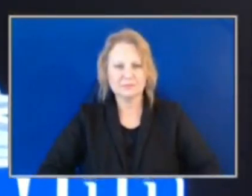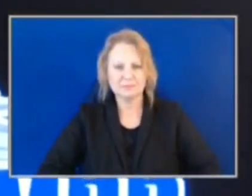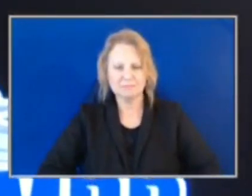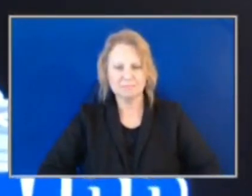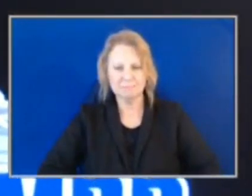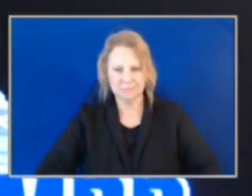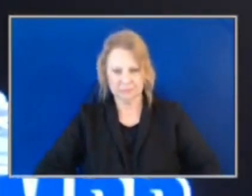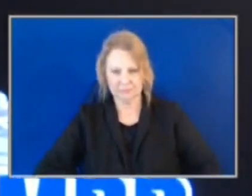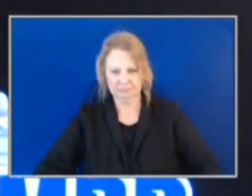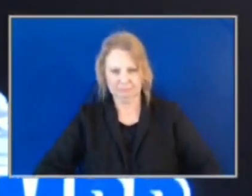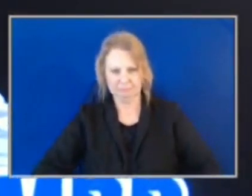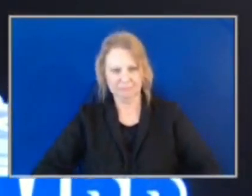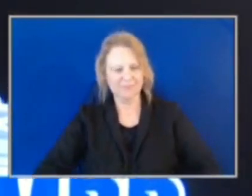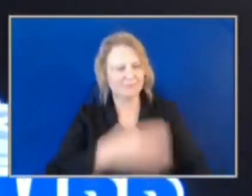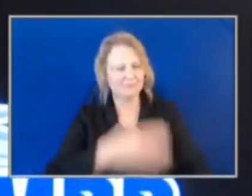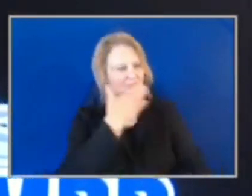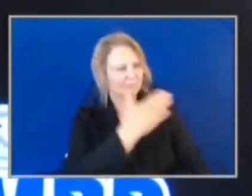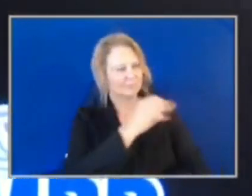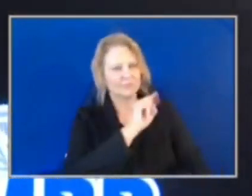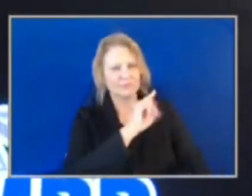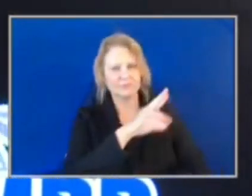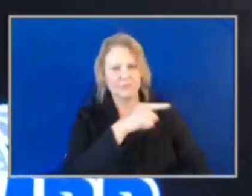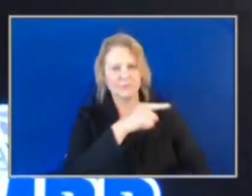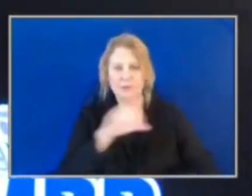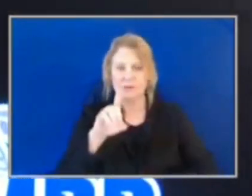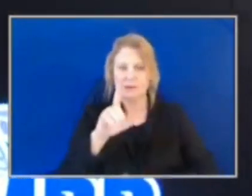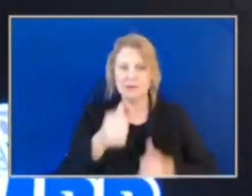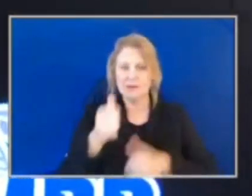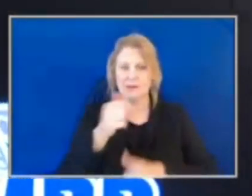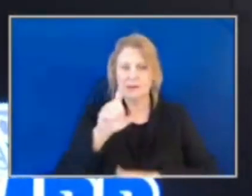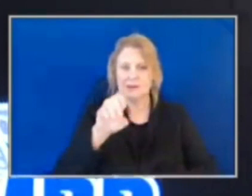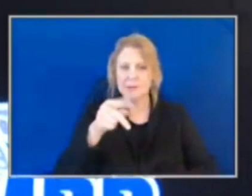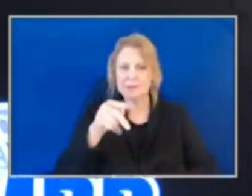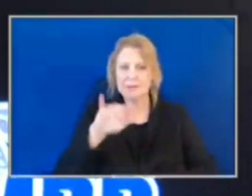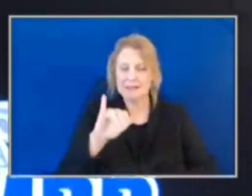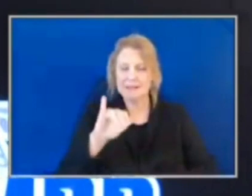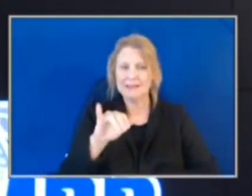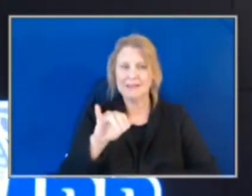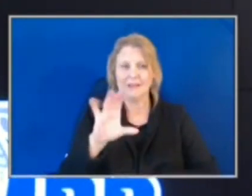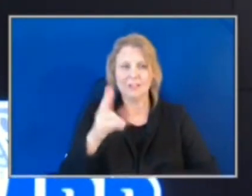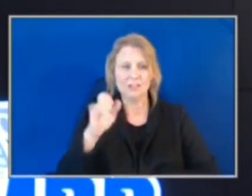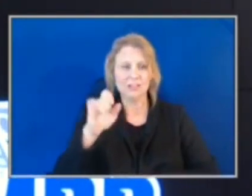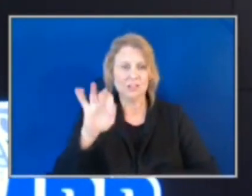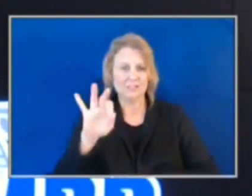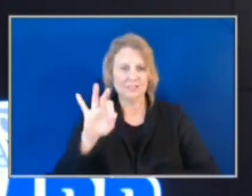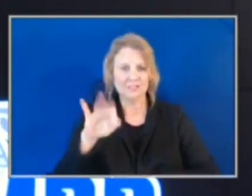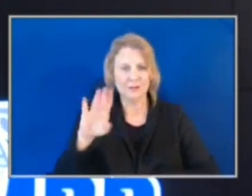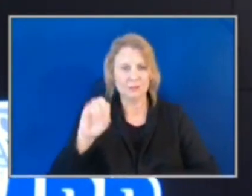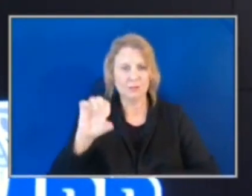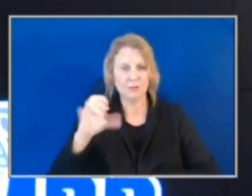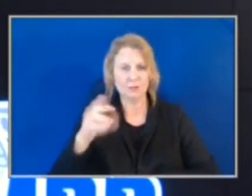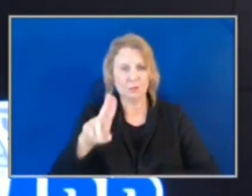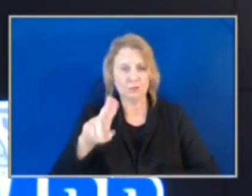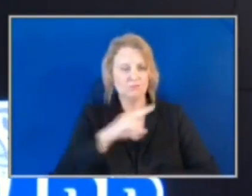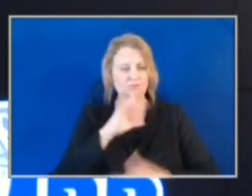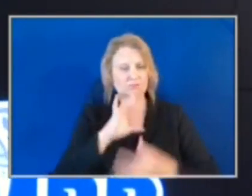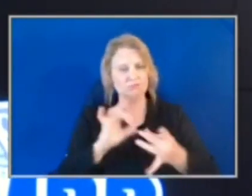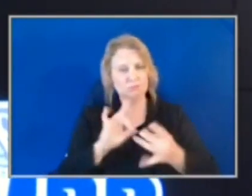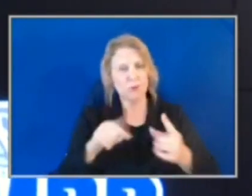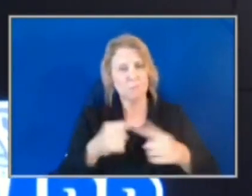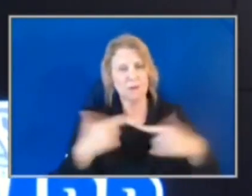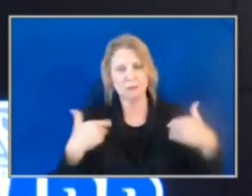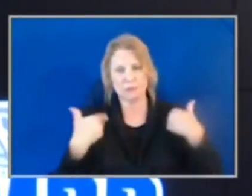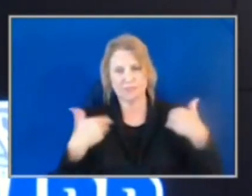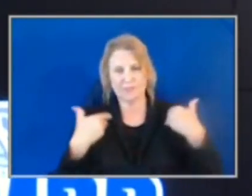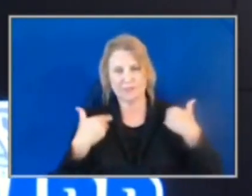Thank you, sir. So you just heard Deputy Chief Brochu speak a little bit to the juvenile crime trends that we're seeing. Major